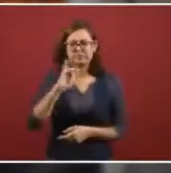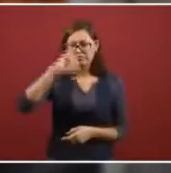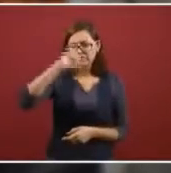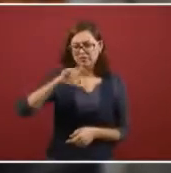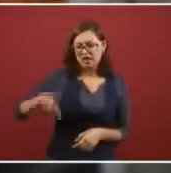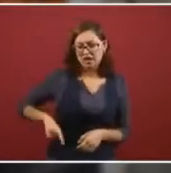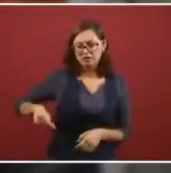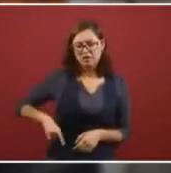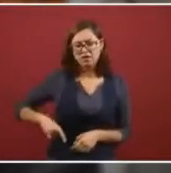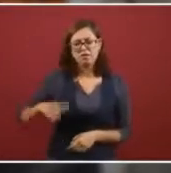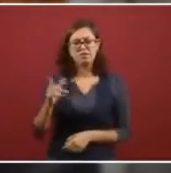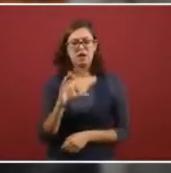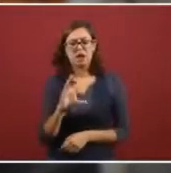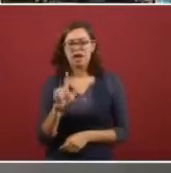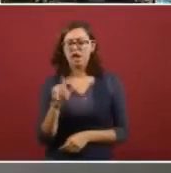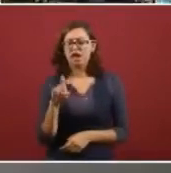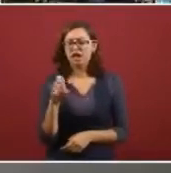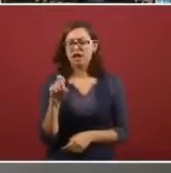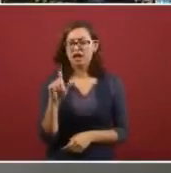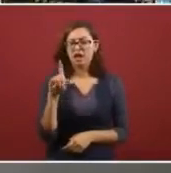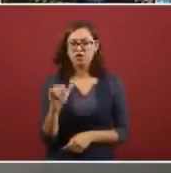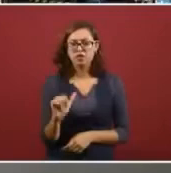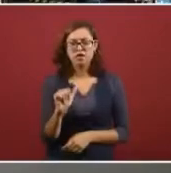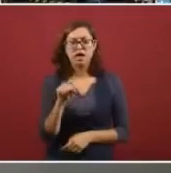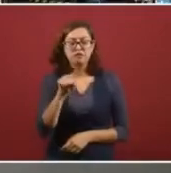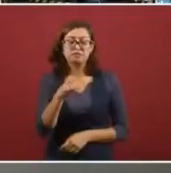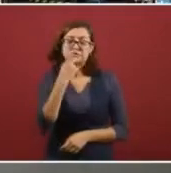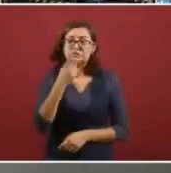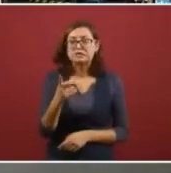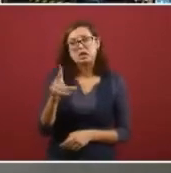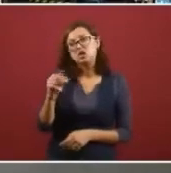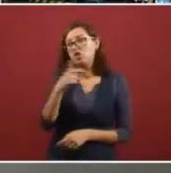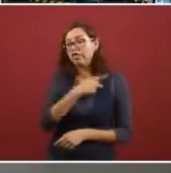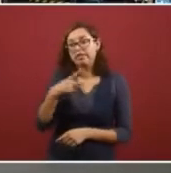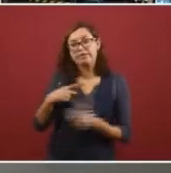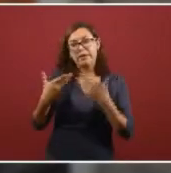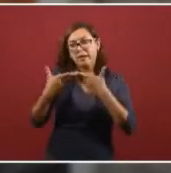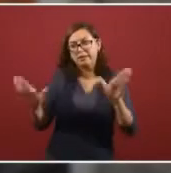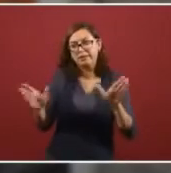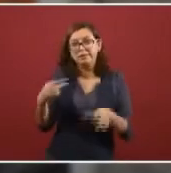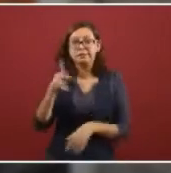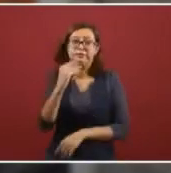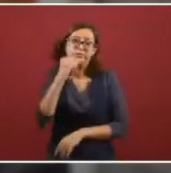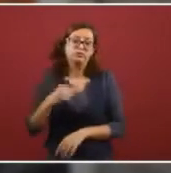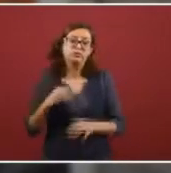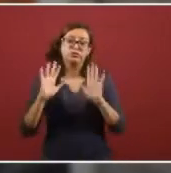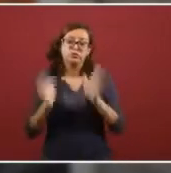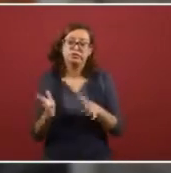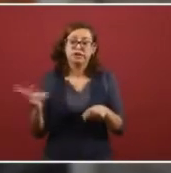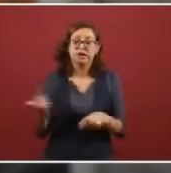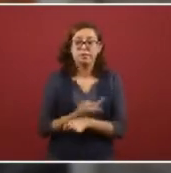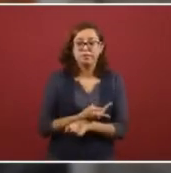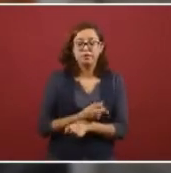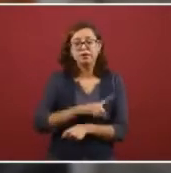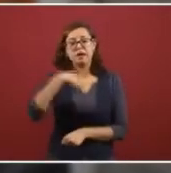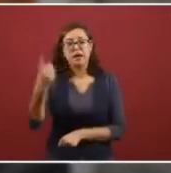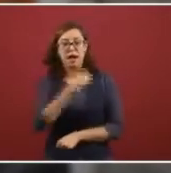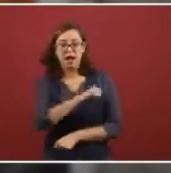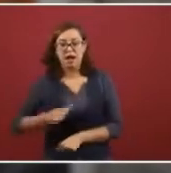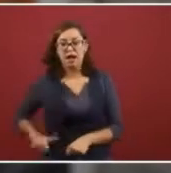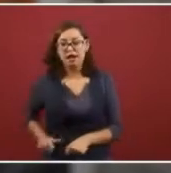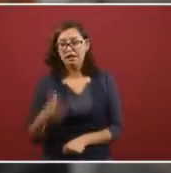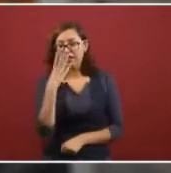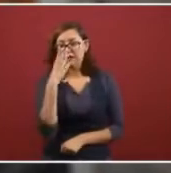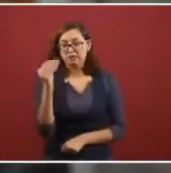The chief of government should not, says it should not have been opened, but it's now operating. And the